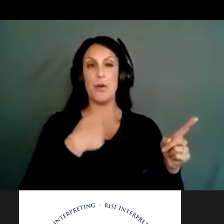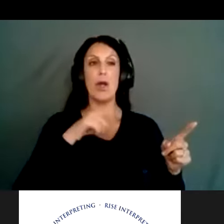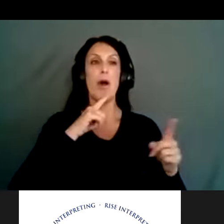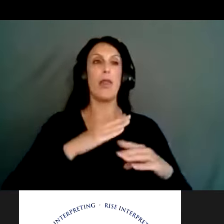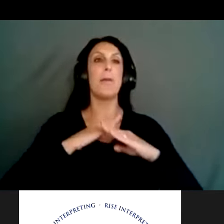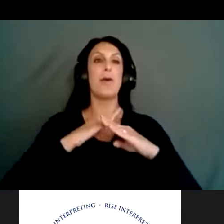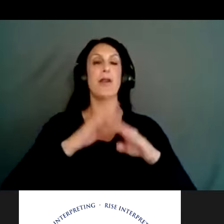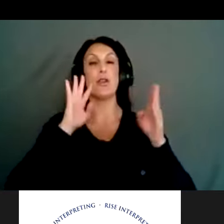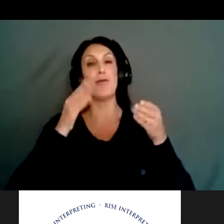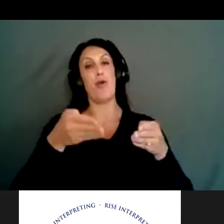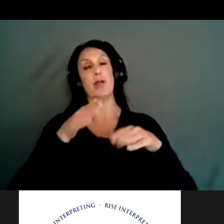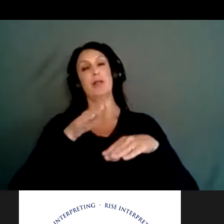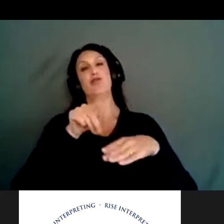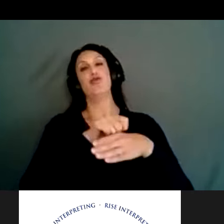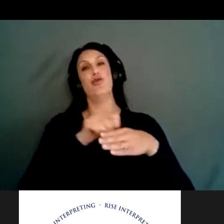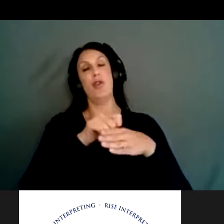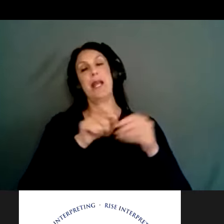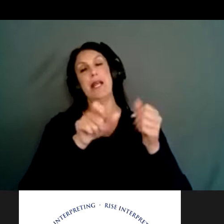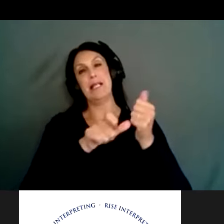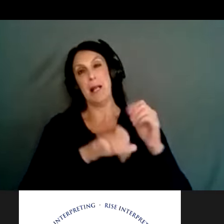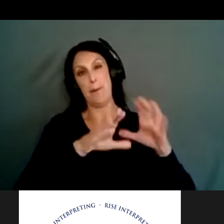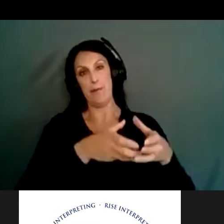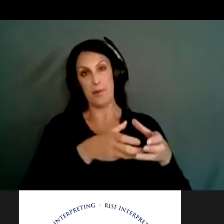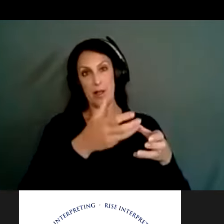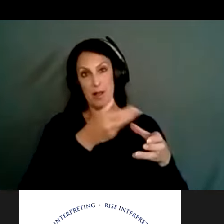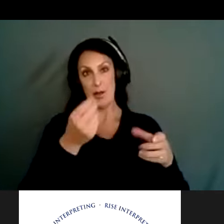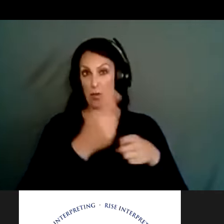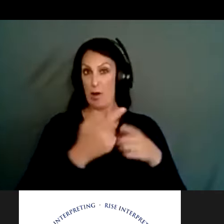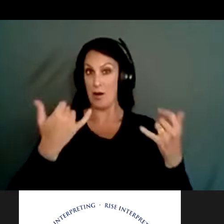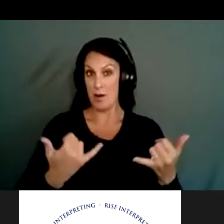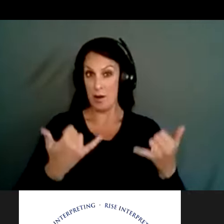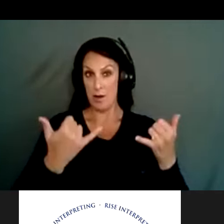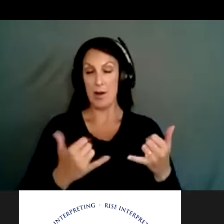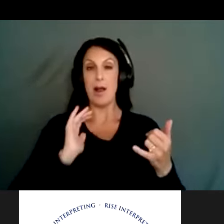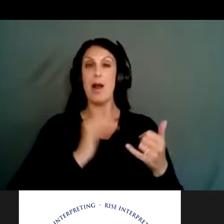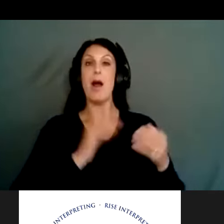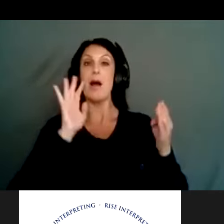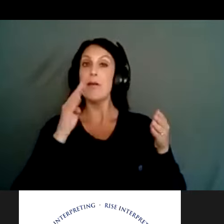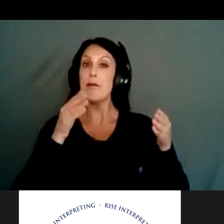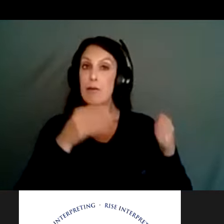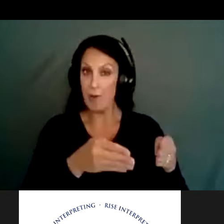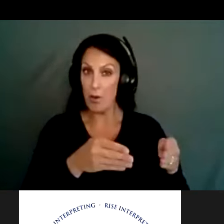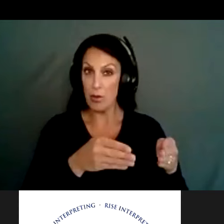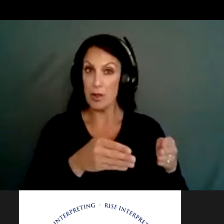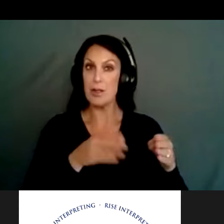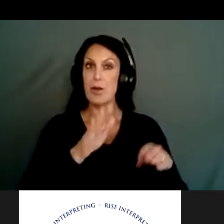uh, focus on training subcommittee. And right now, um, our focus has been on recruitment. Um,